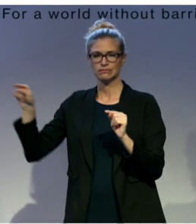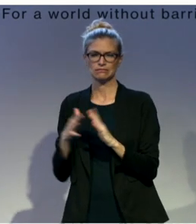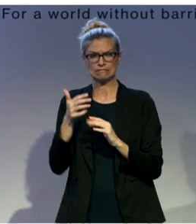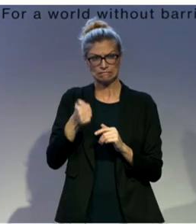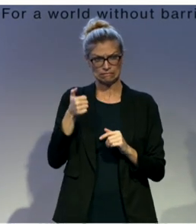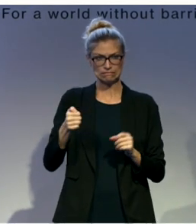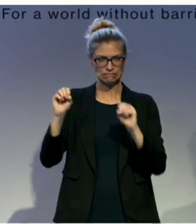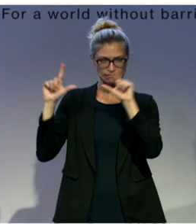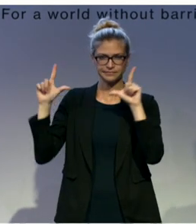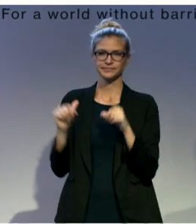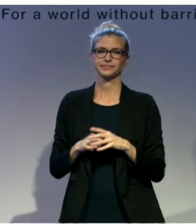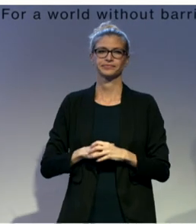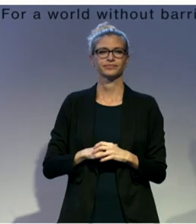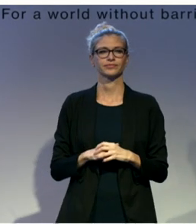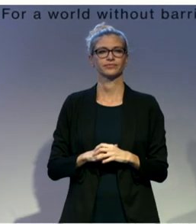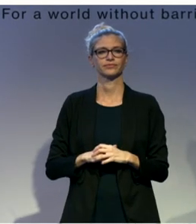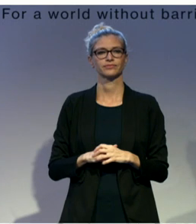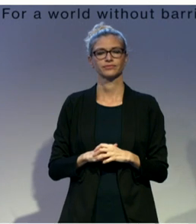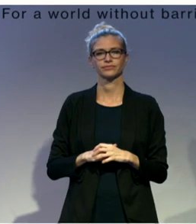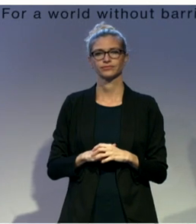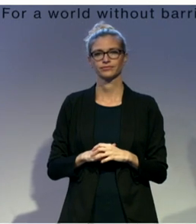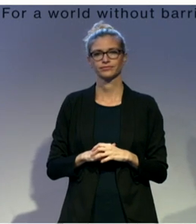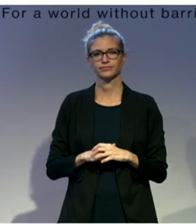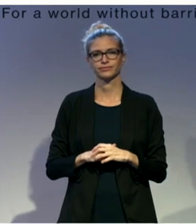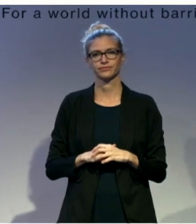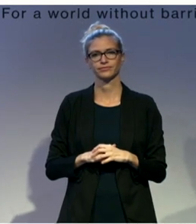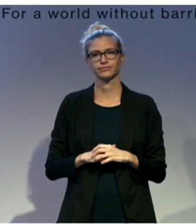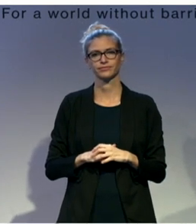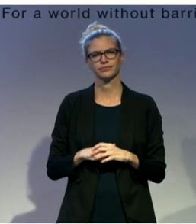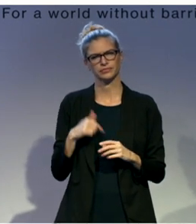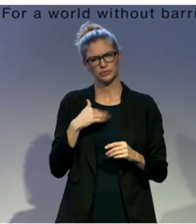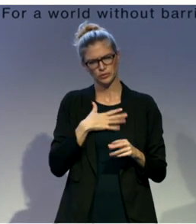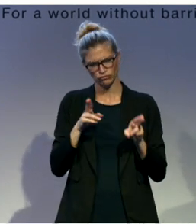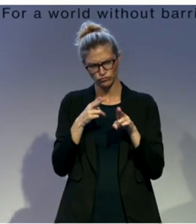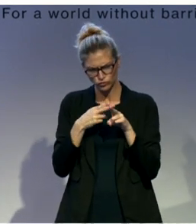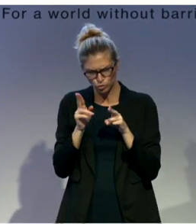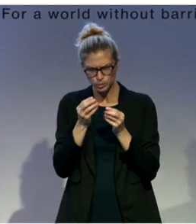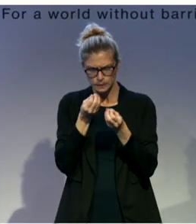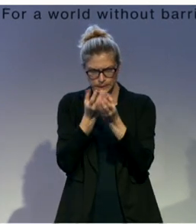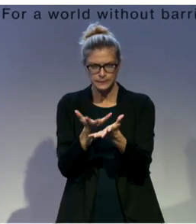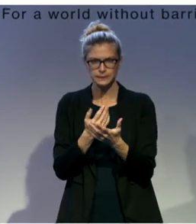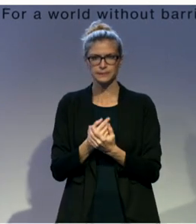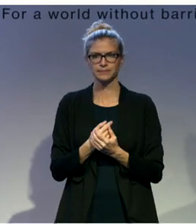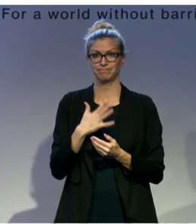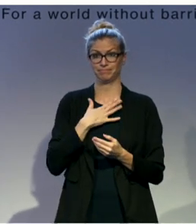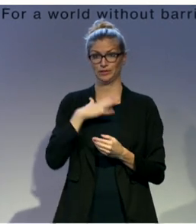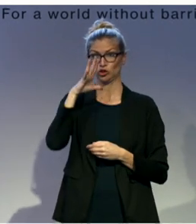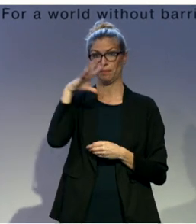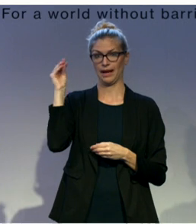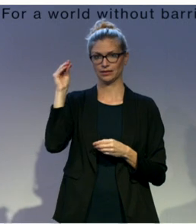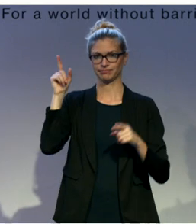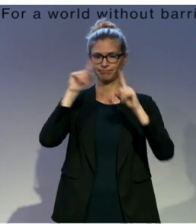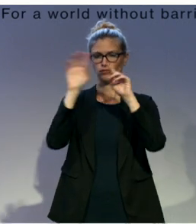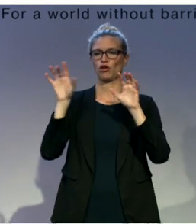Okay. Let me start off by noting that IFAS works globally to increase the